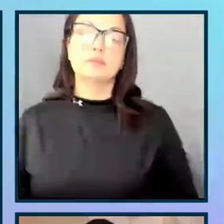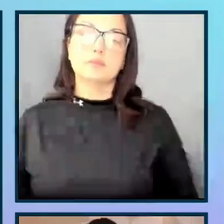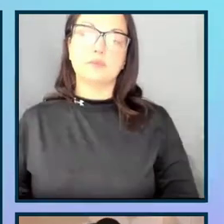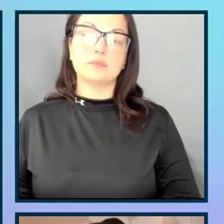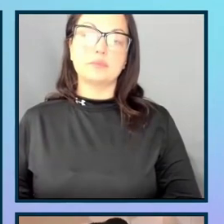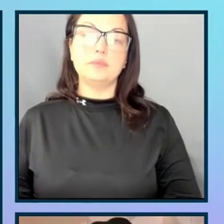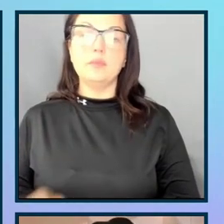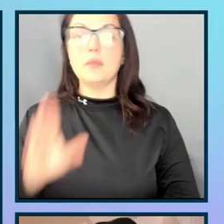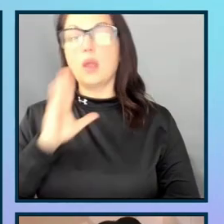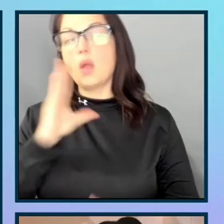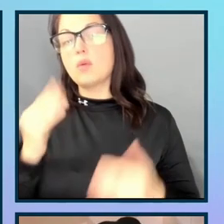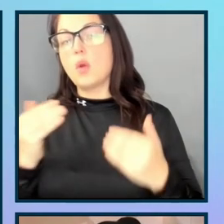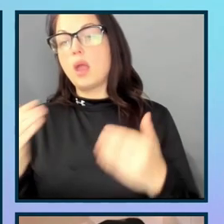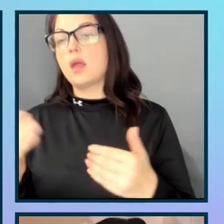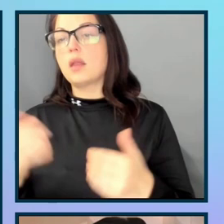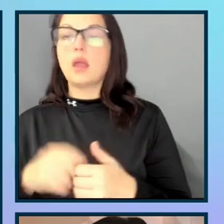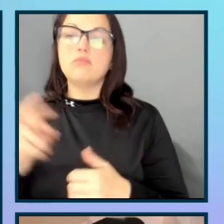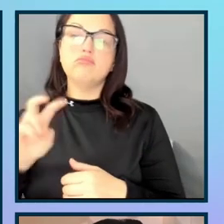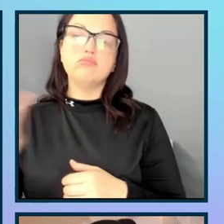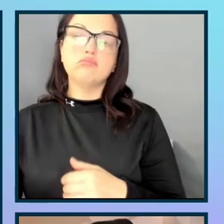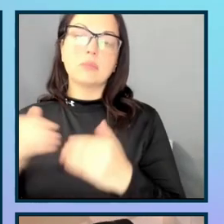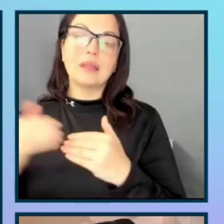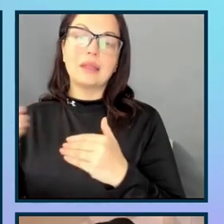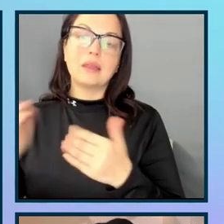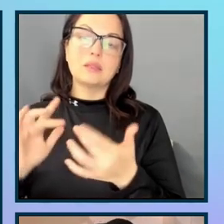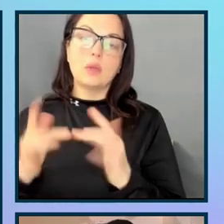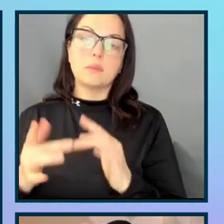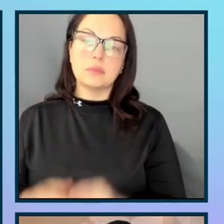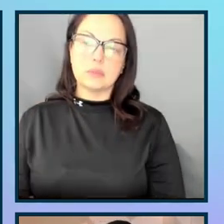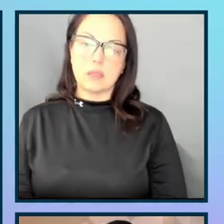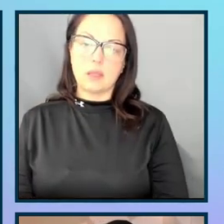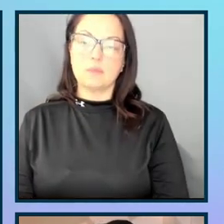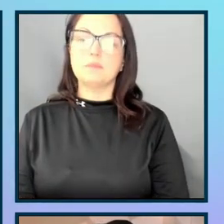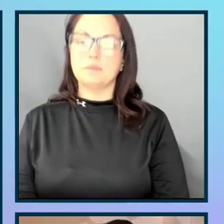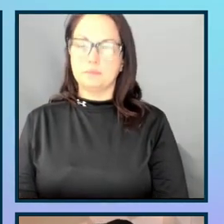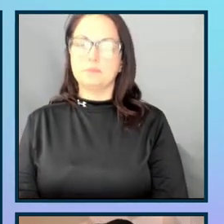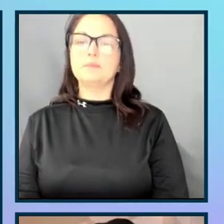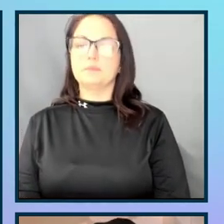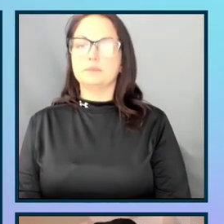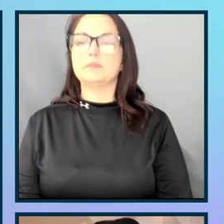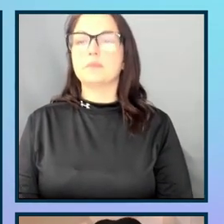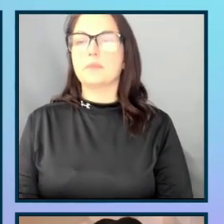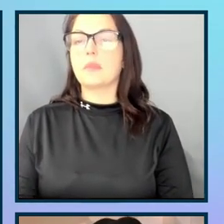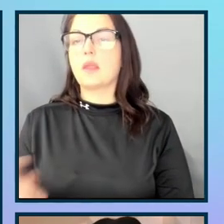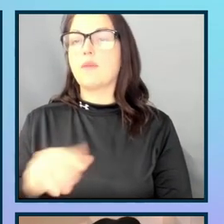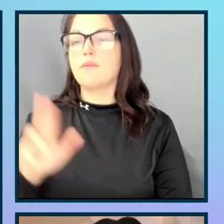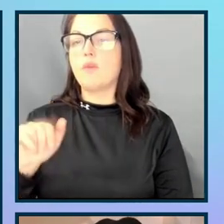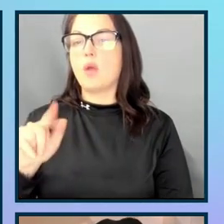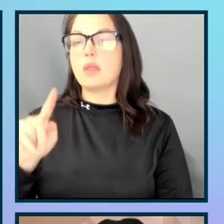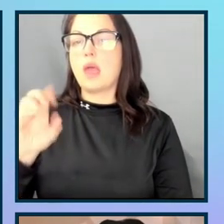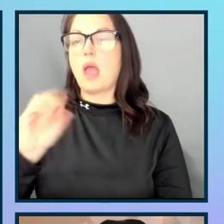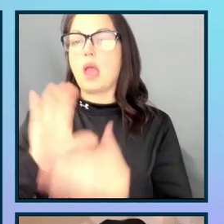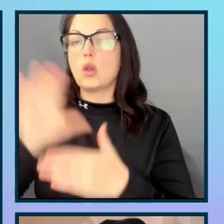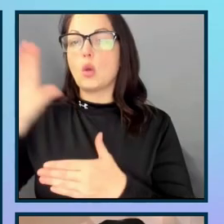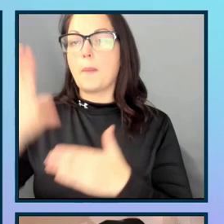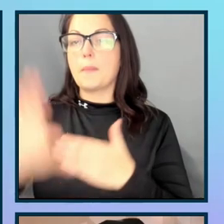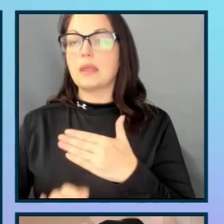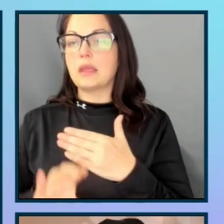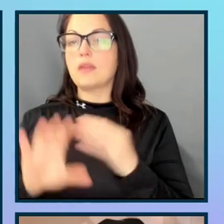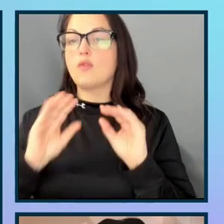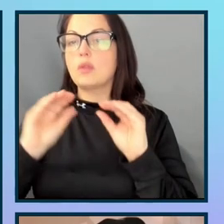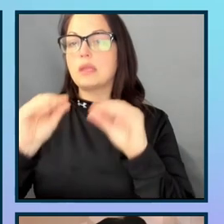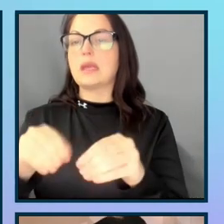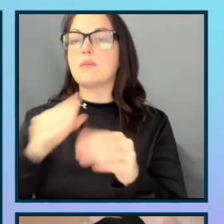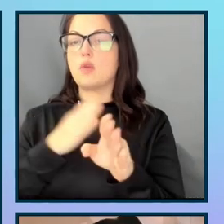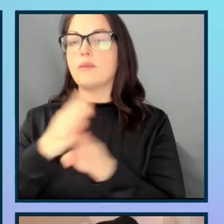So, I'm going to go ahead and jump over to that site. So, this kind of talks about the input fields, the autocomplete for each input field, and what their value should be